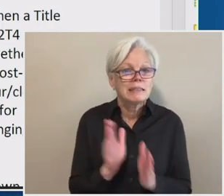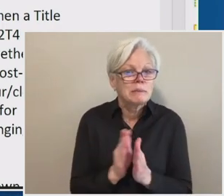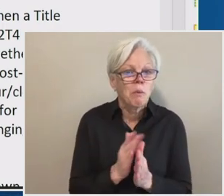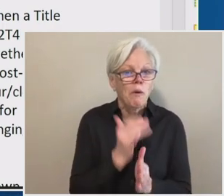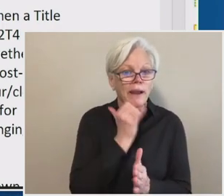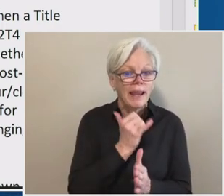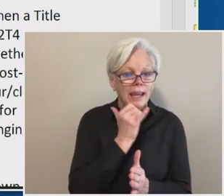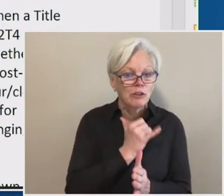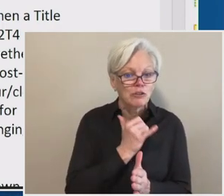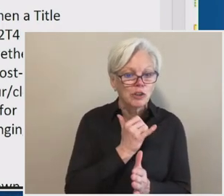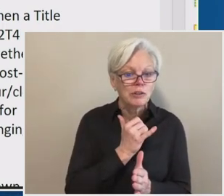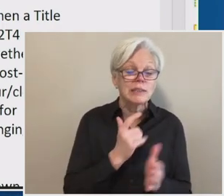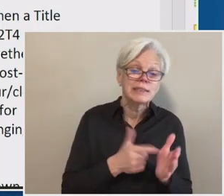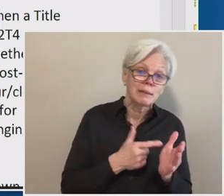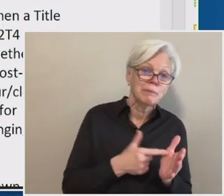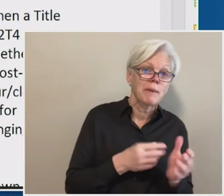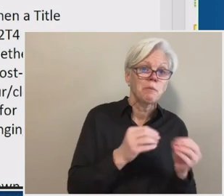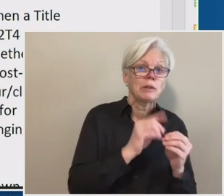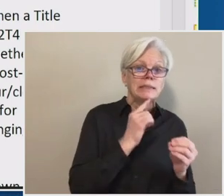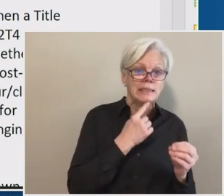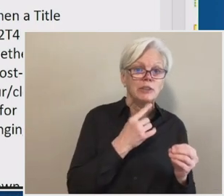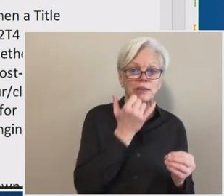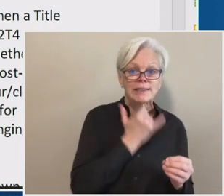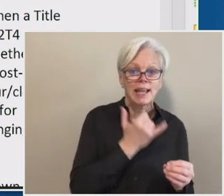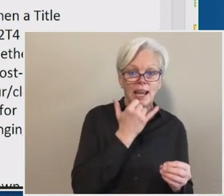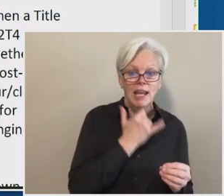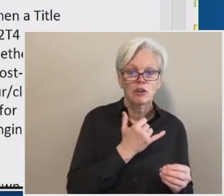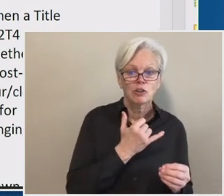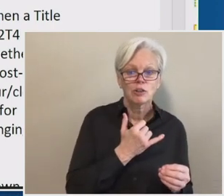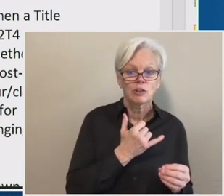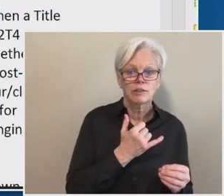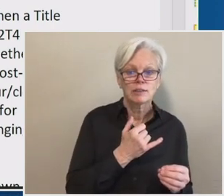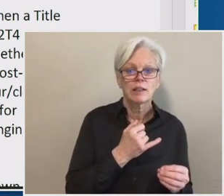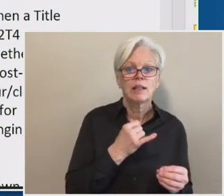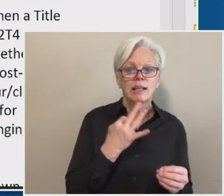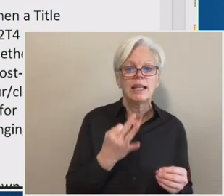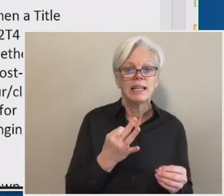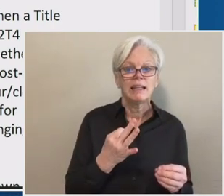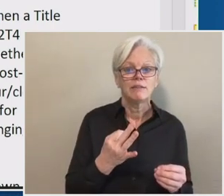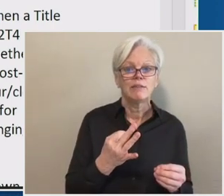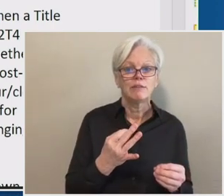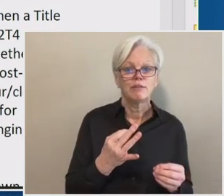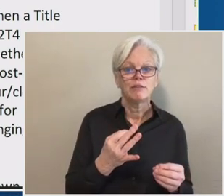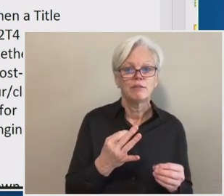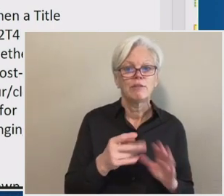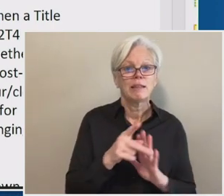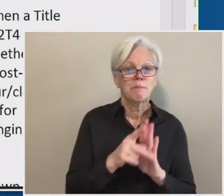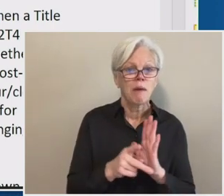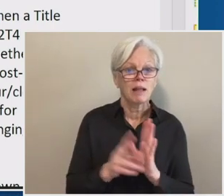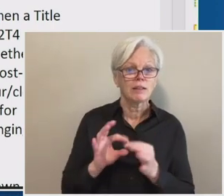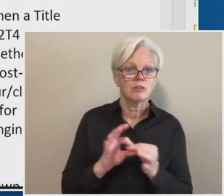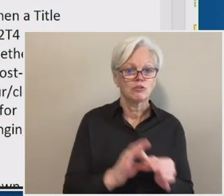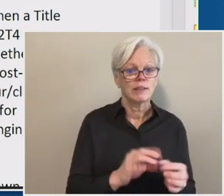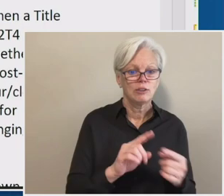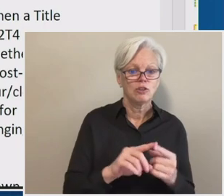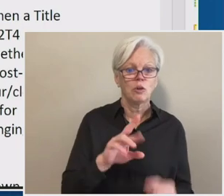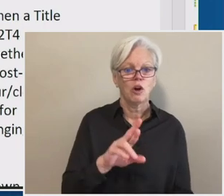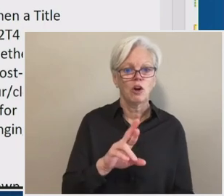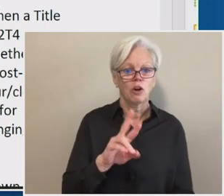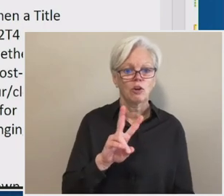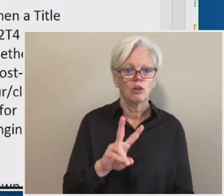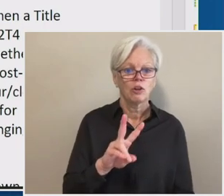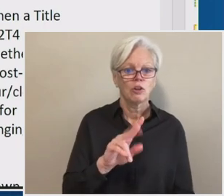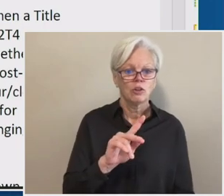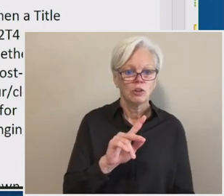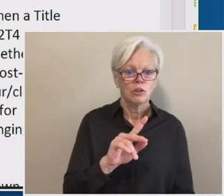significant errors if they, if they get, uh, uh, one of their policies wrong related to R2-T4. Uh, so it is, and